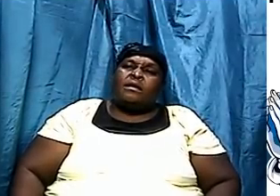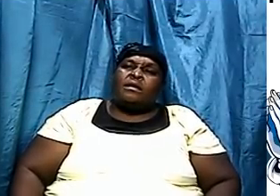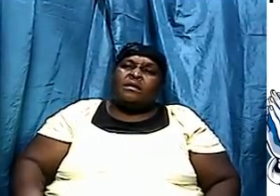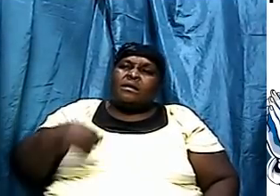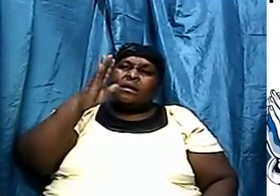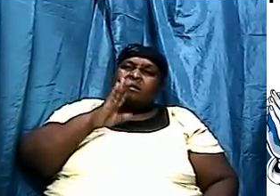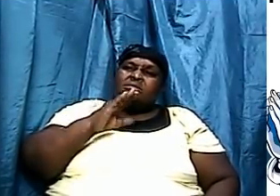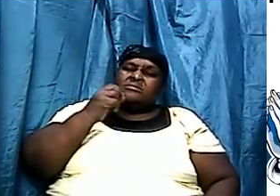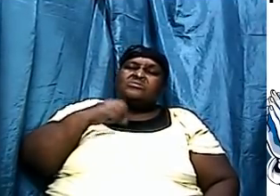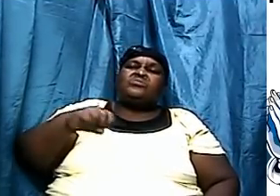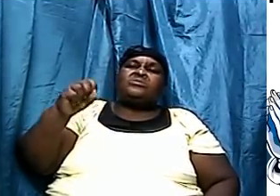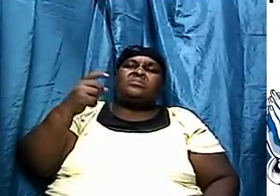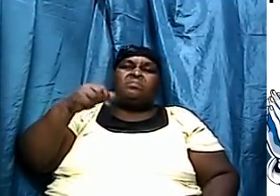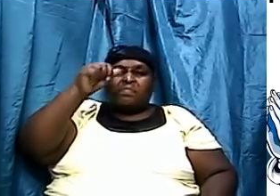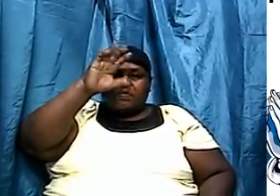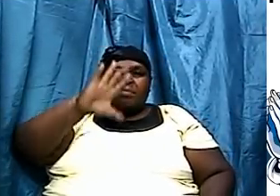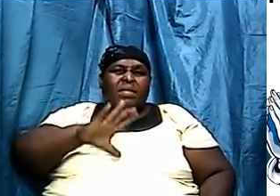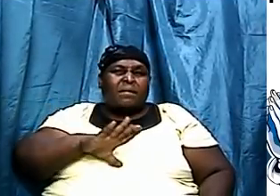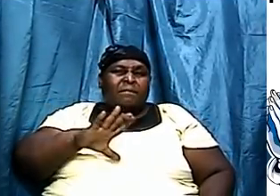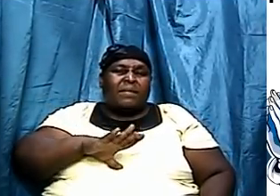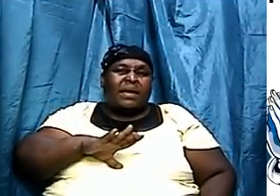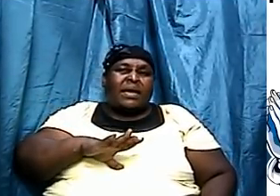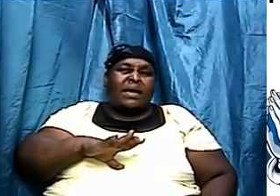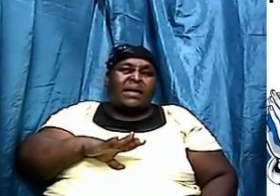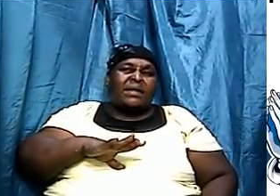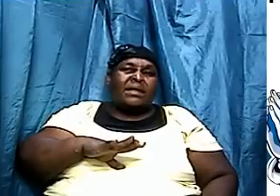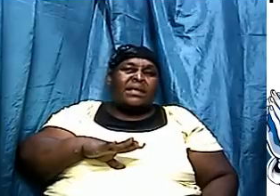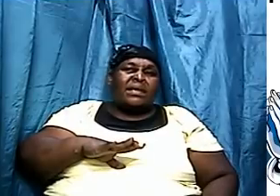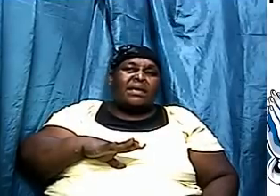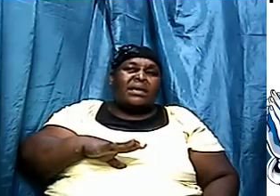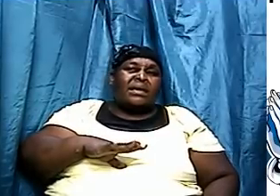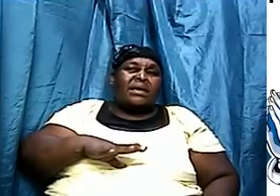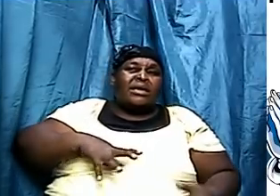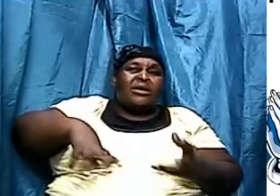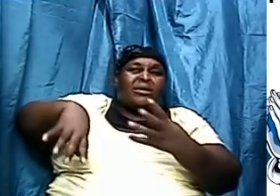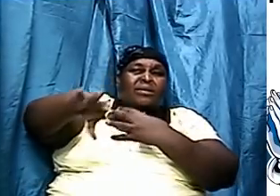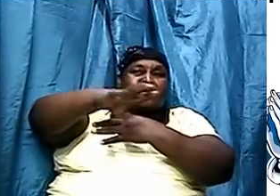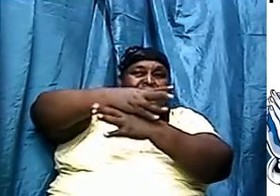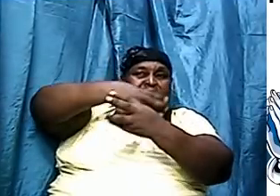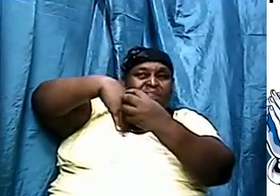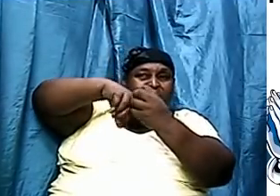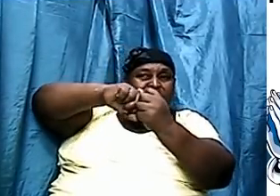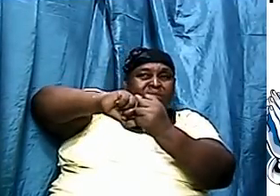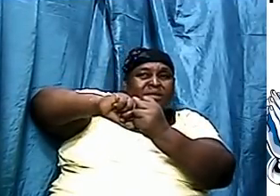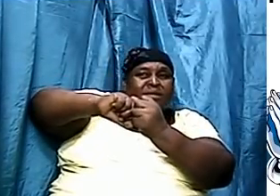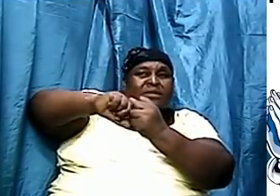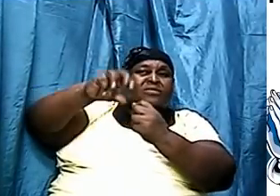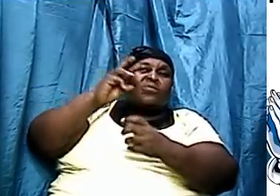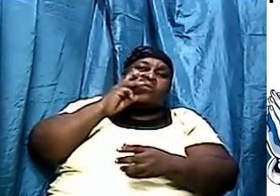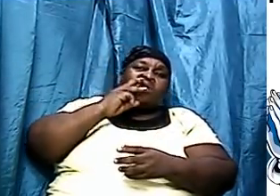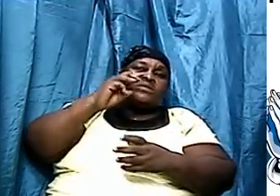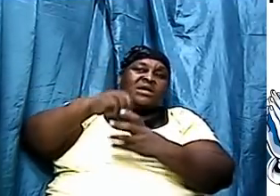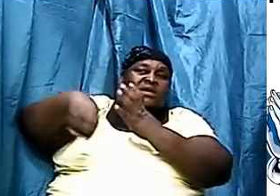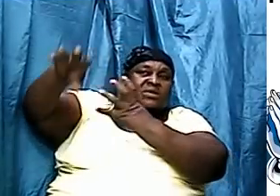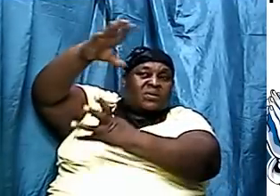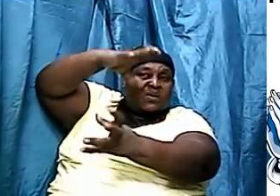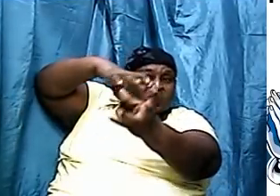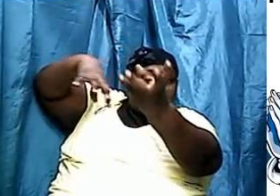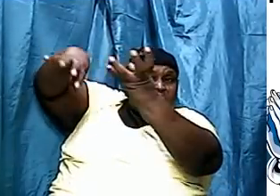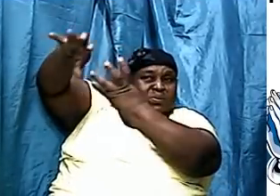point that he knows this he wraps up the waters in his clothes my God yet